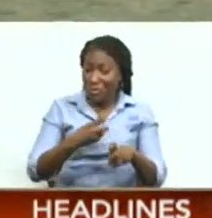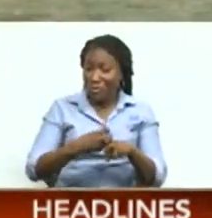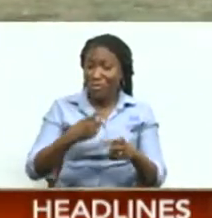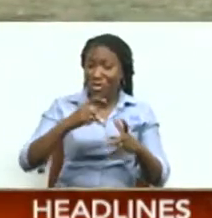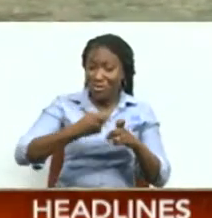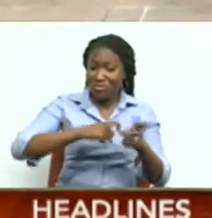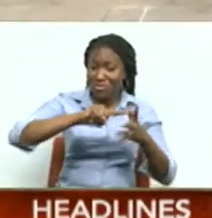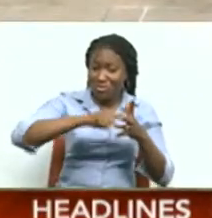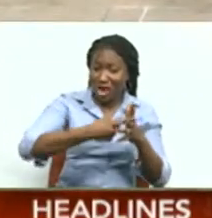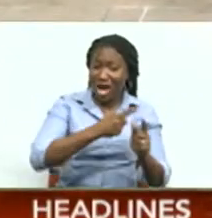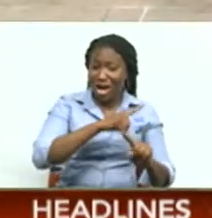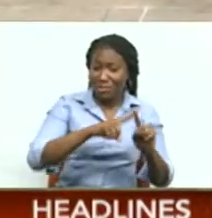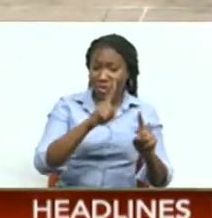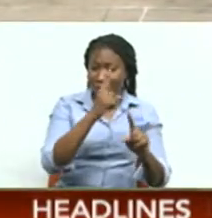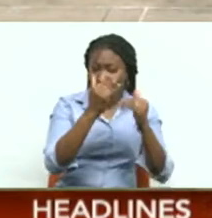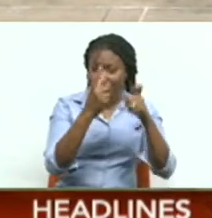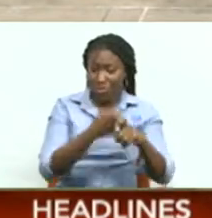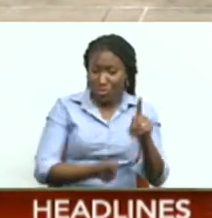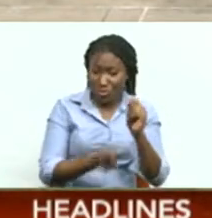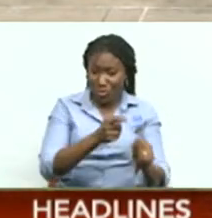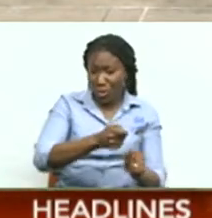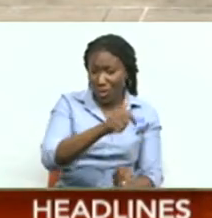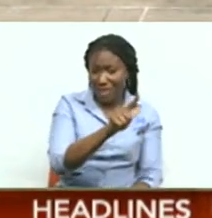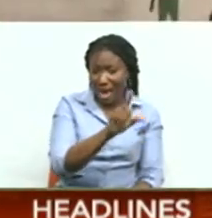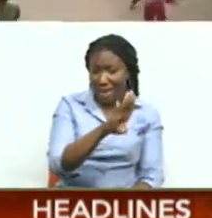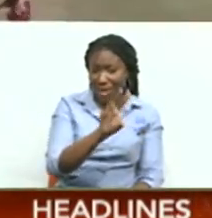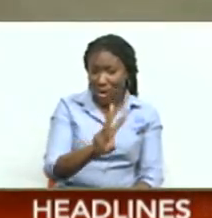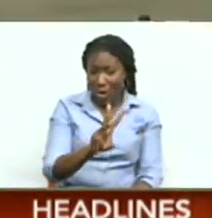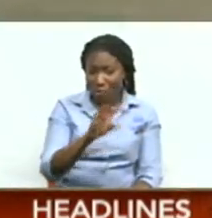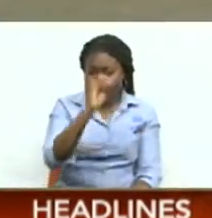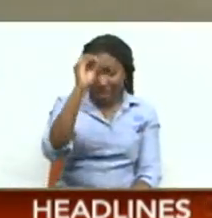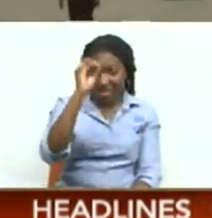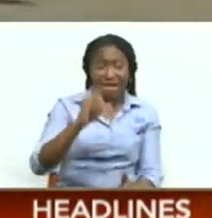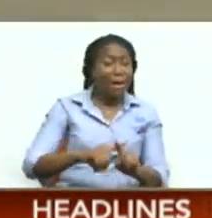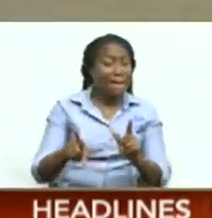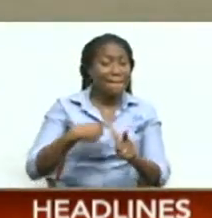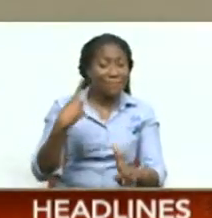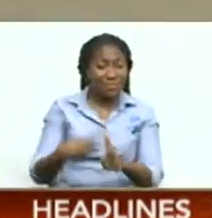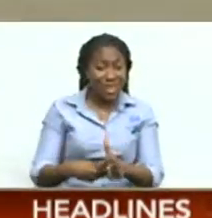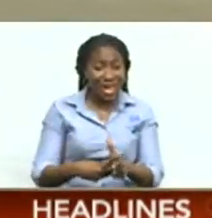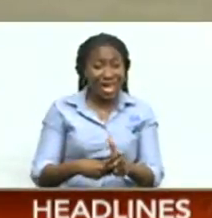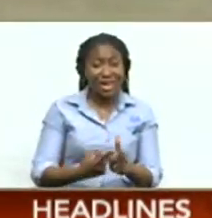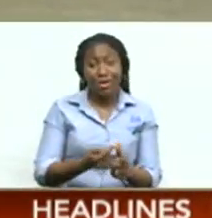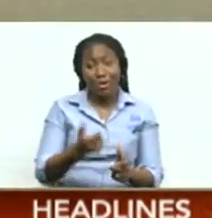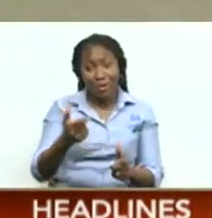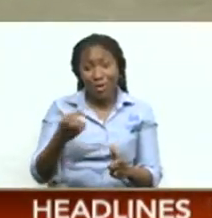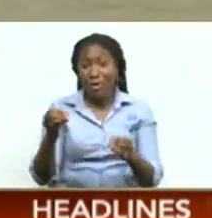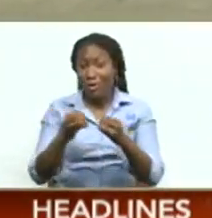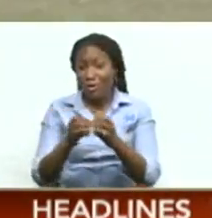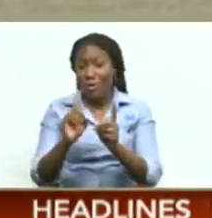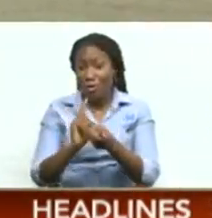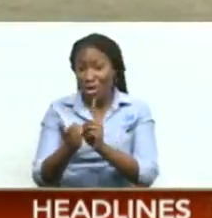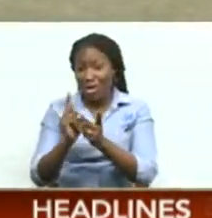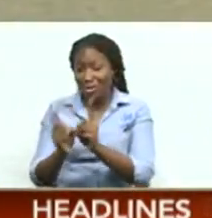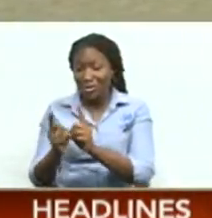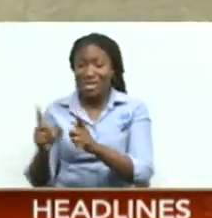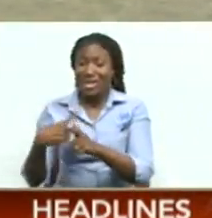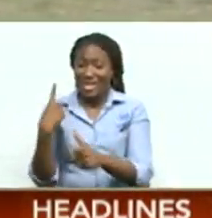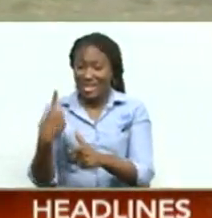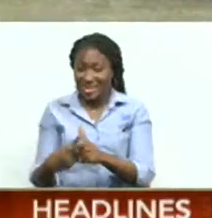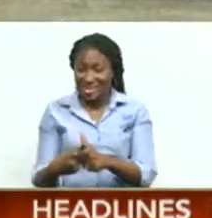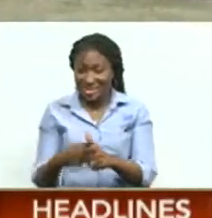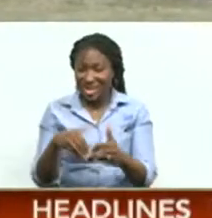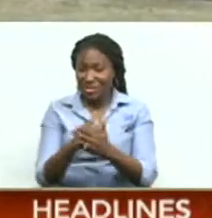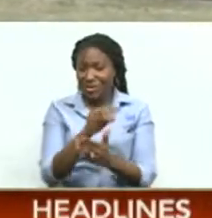Divas lost Chanel Sao LBW for a duck And then they lost seven more wickets along the way But a steady knock of